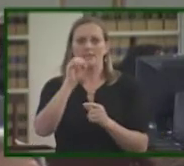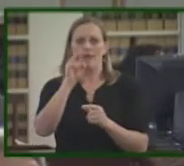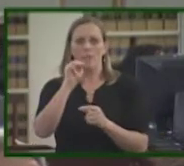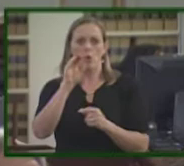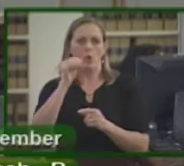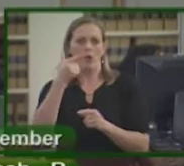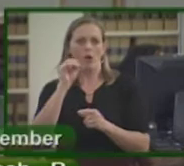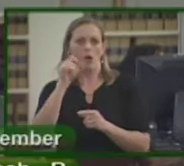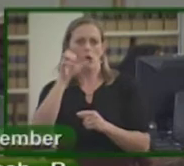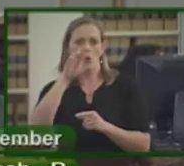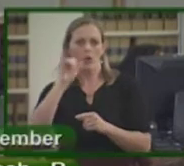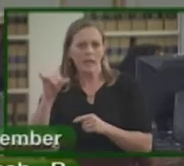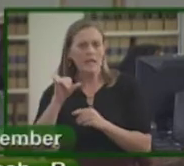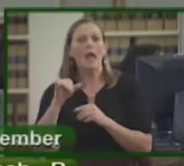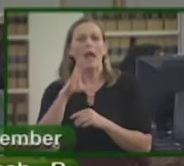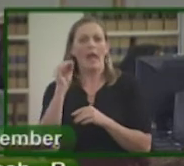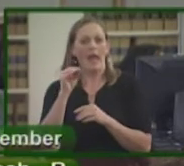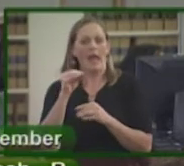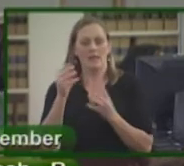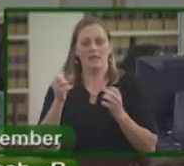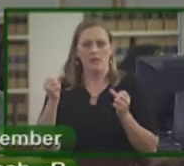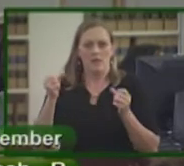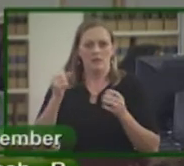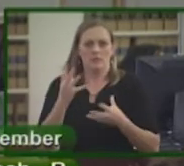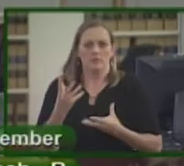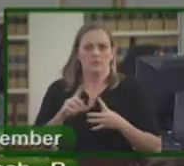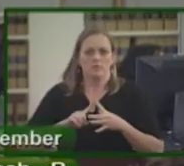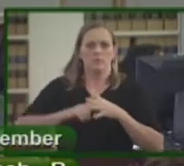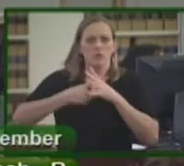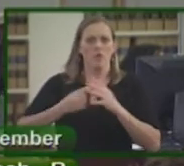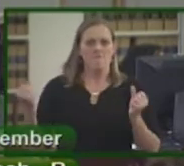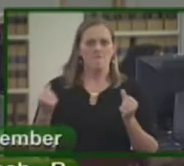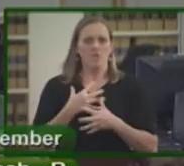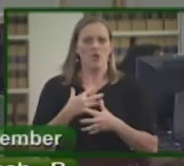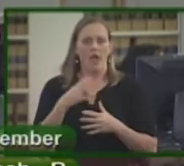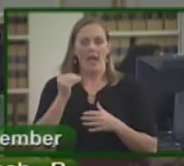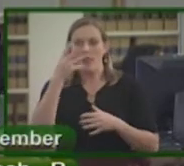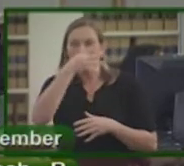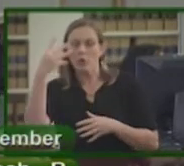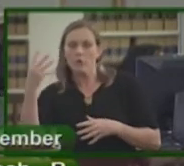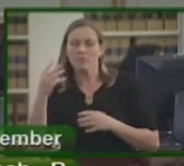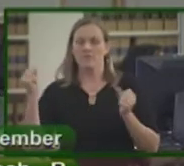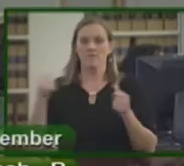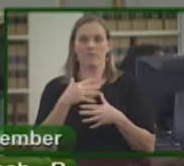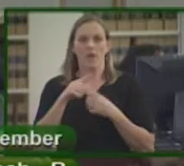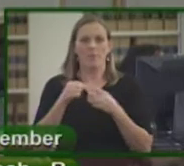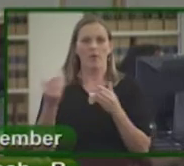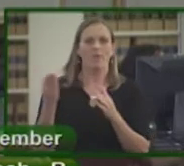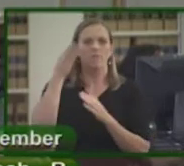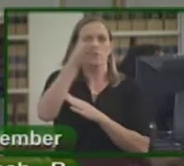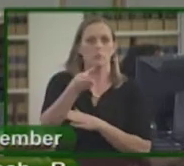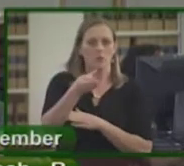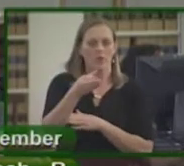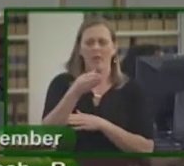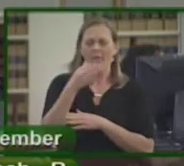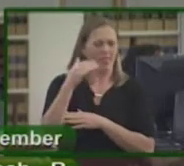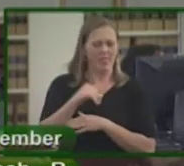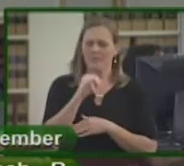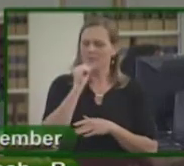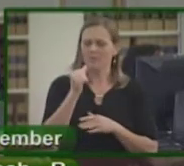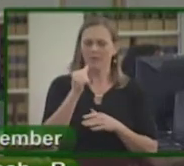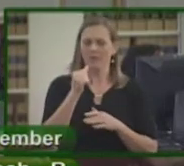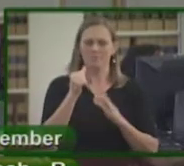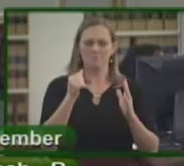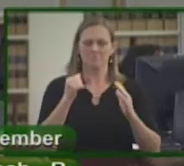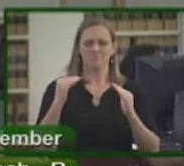aimed at instilling fear and making immigrants needlessly anxious and fearful about their future. It is beneath the dignity of this body.